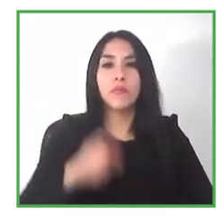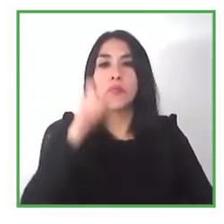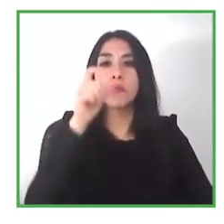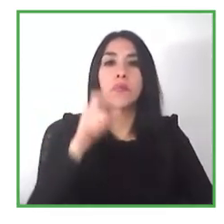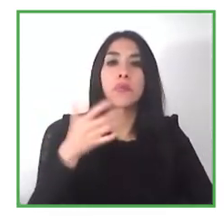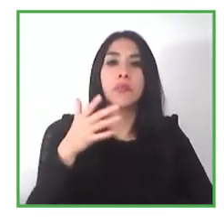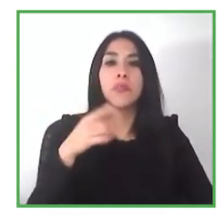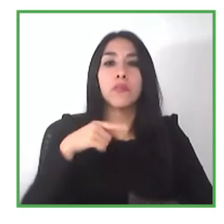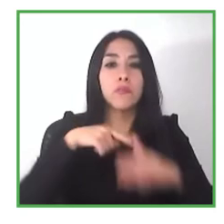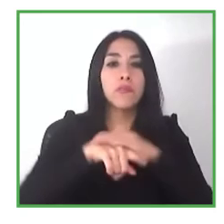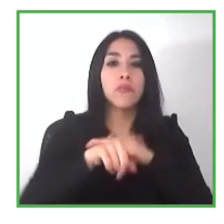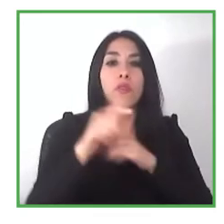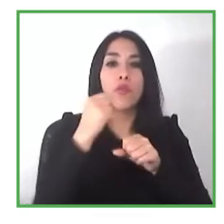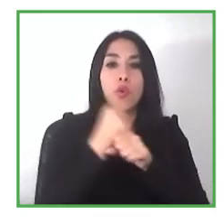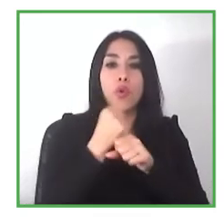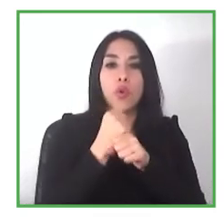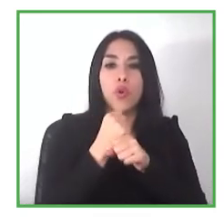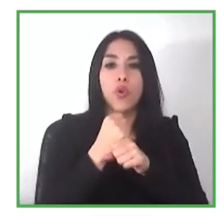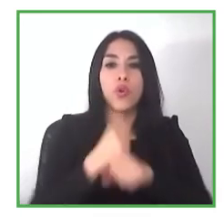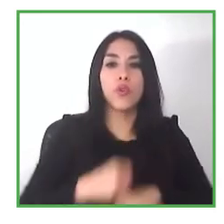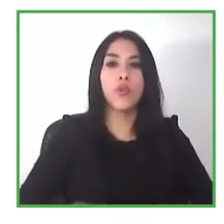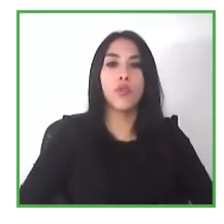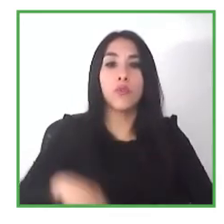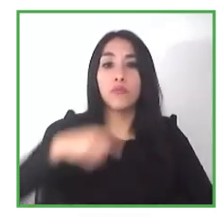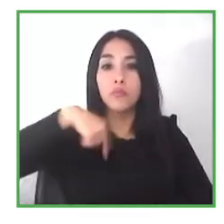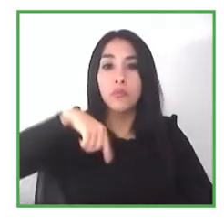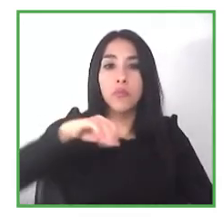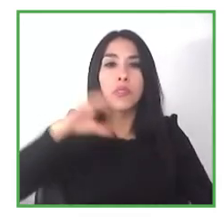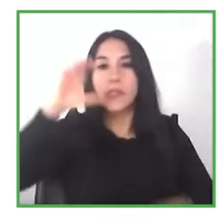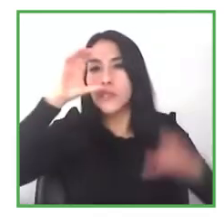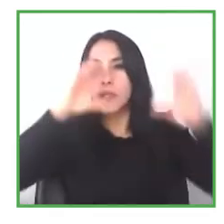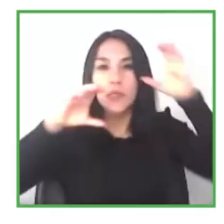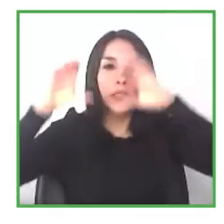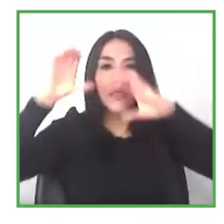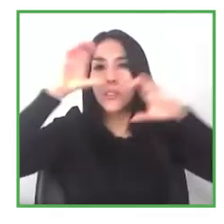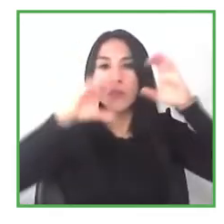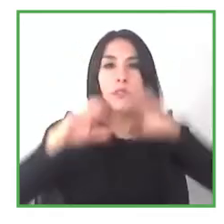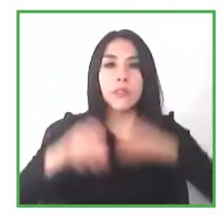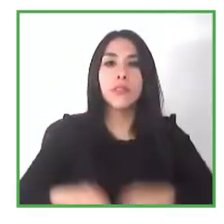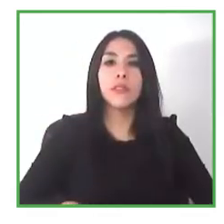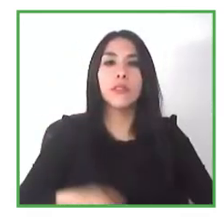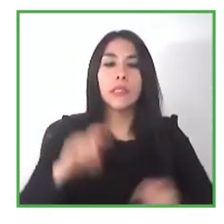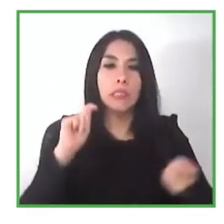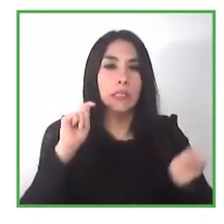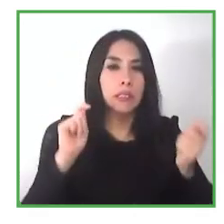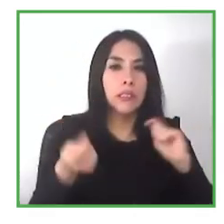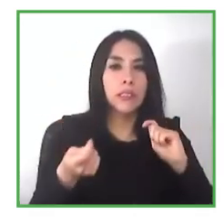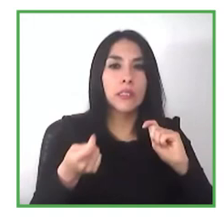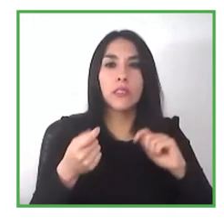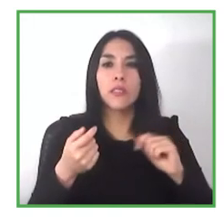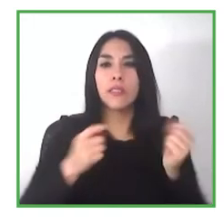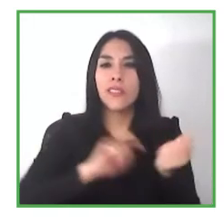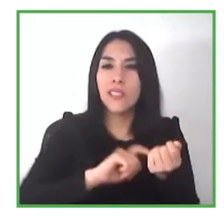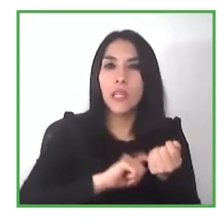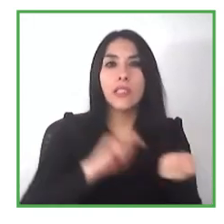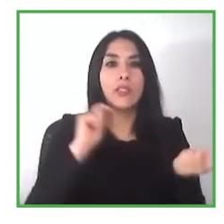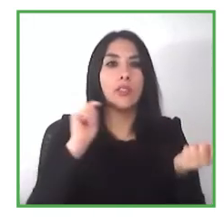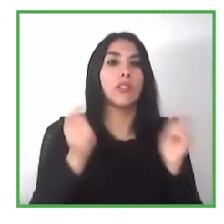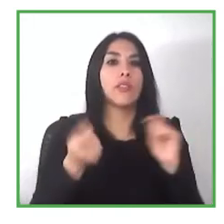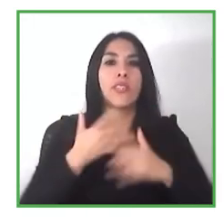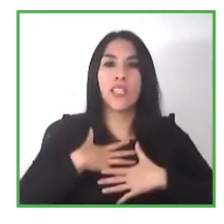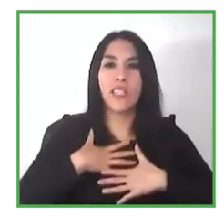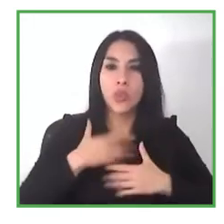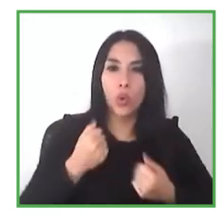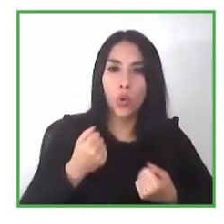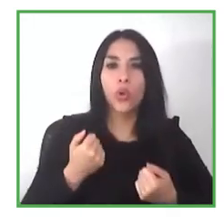that employers have and the best way that we can actually challenge those ideas is by um allowing them meet the